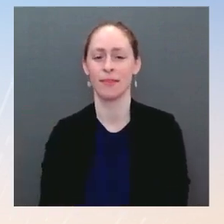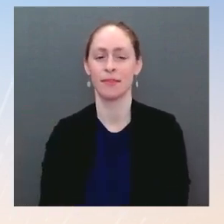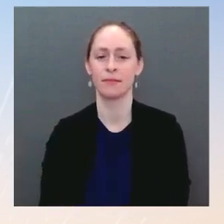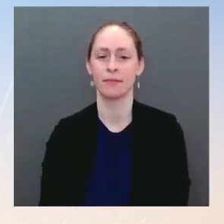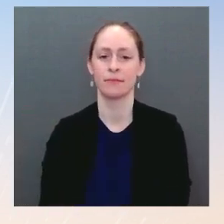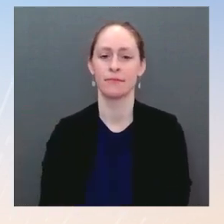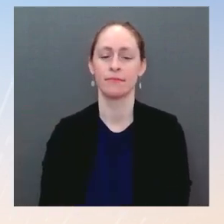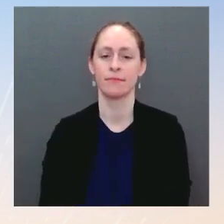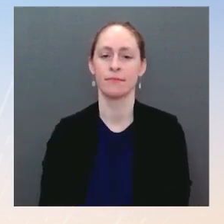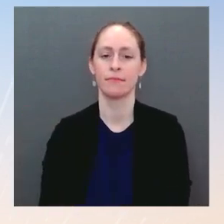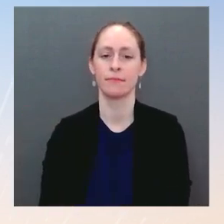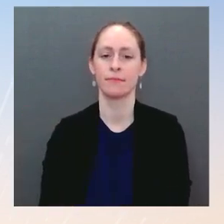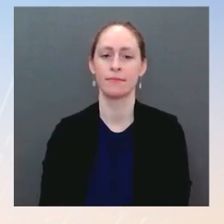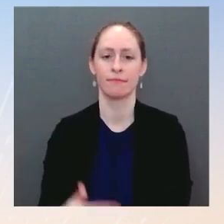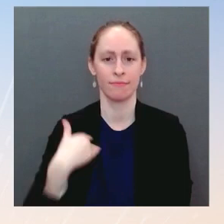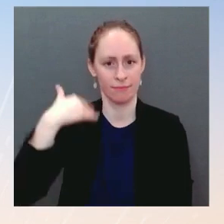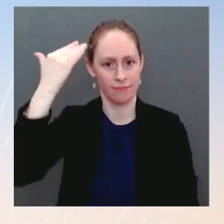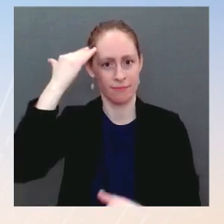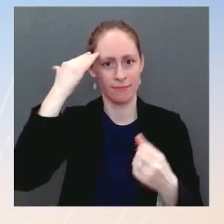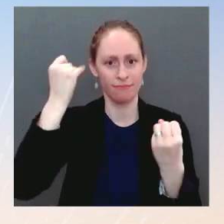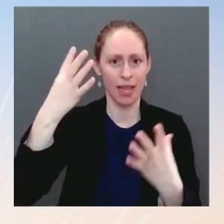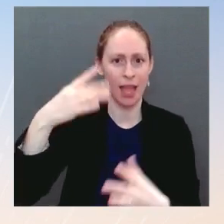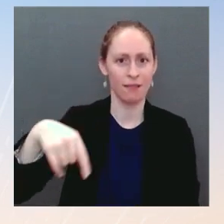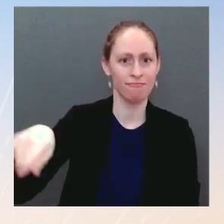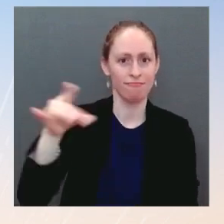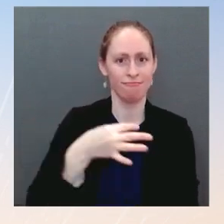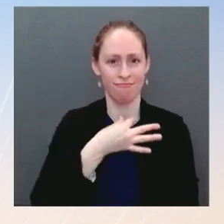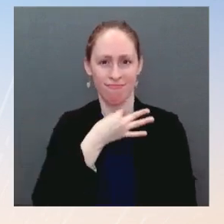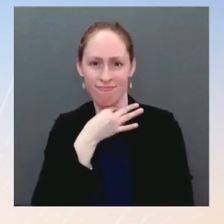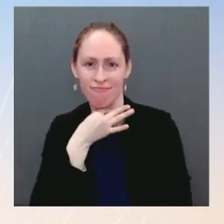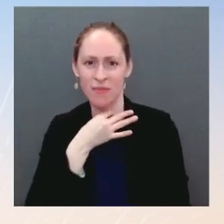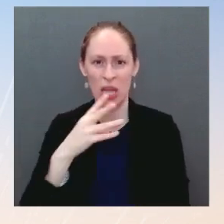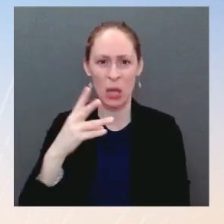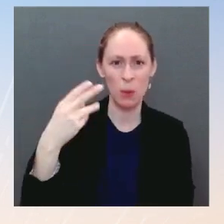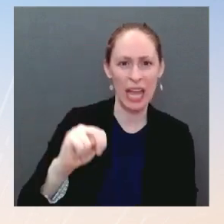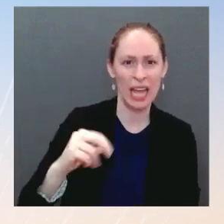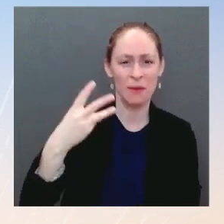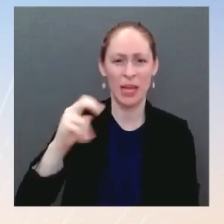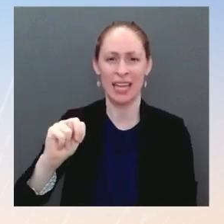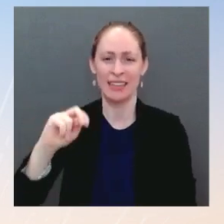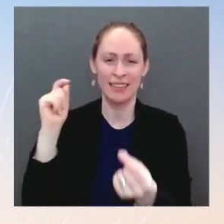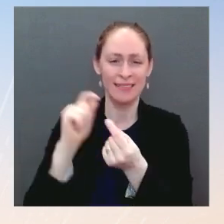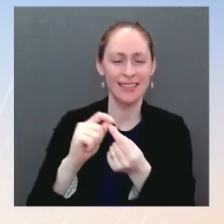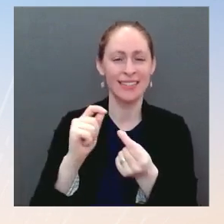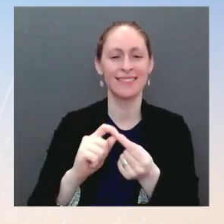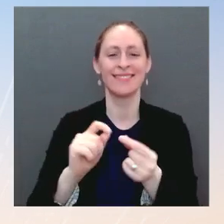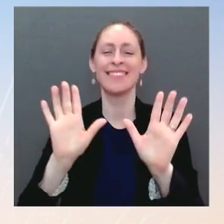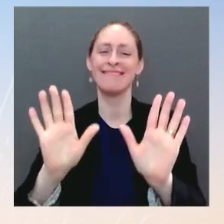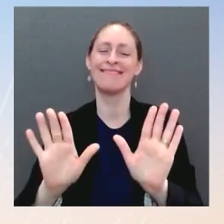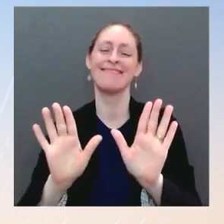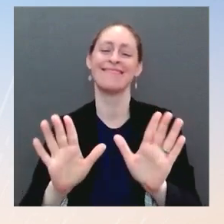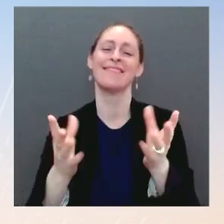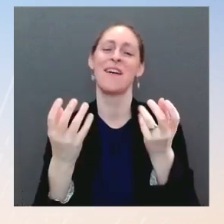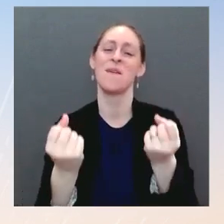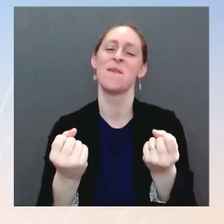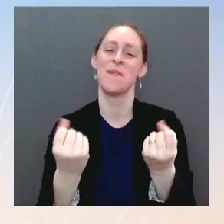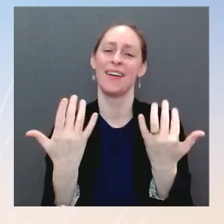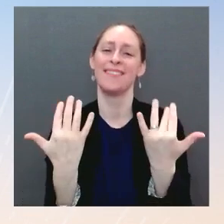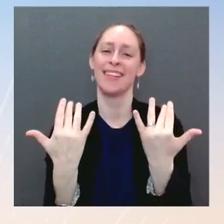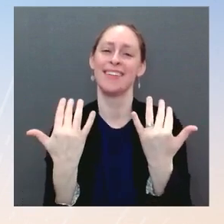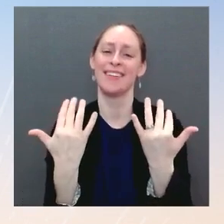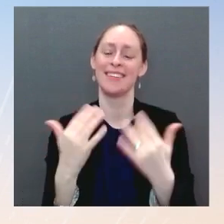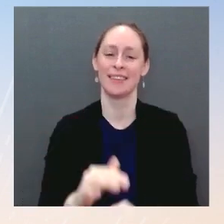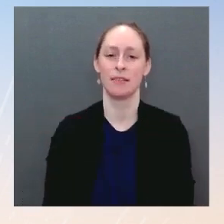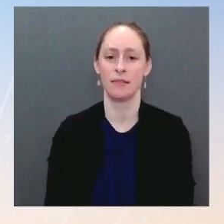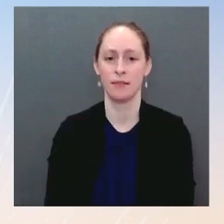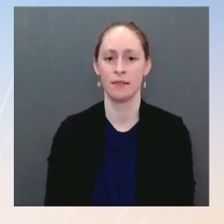His view, and this goes back to Ed's earlier question, this is a nominating someone to serve in a lifetime appointment on the Supreme